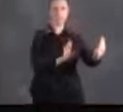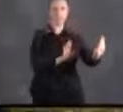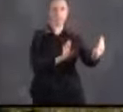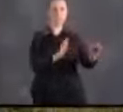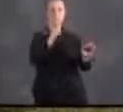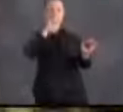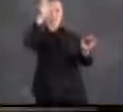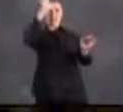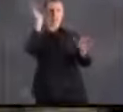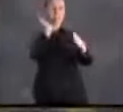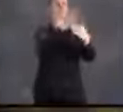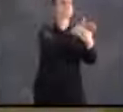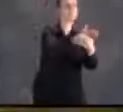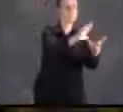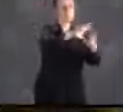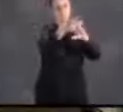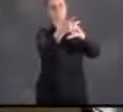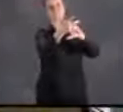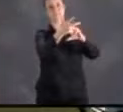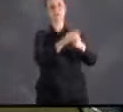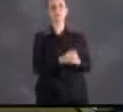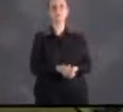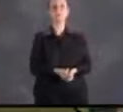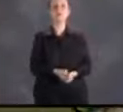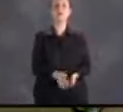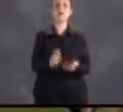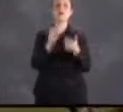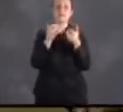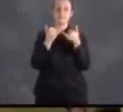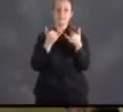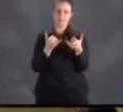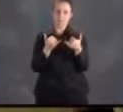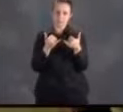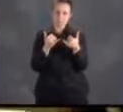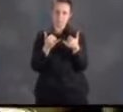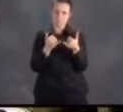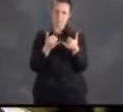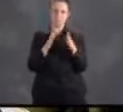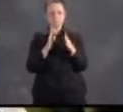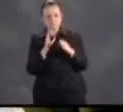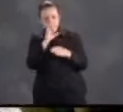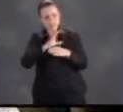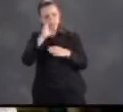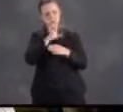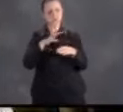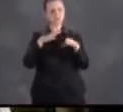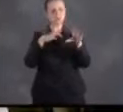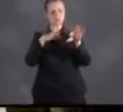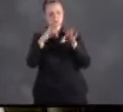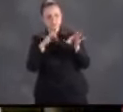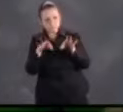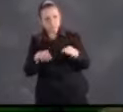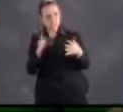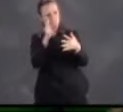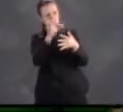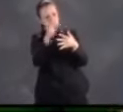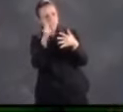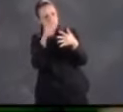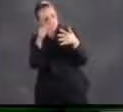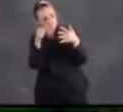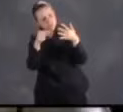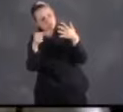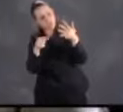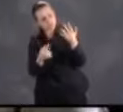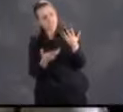and parent interference can disrupt it. Spend some time now learning the details of your school's preparation